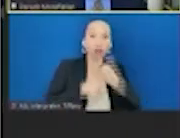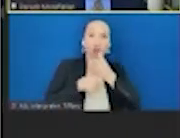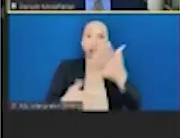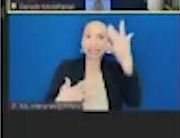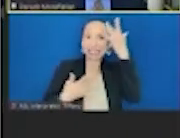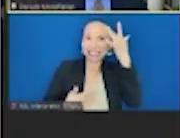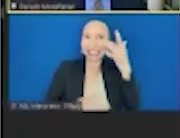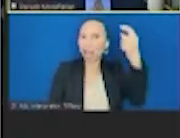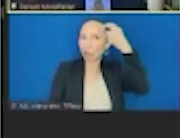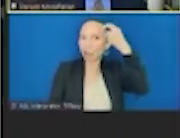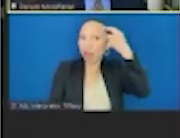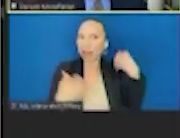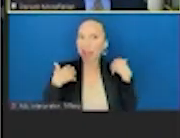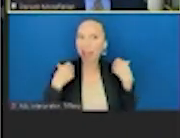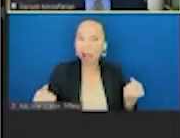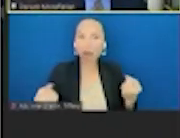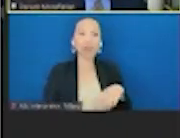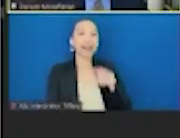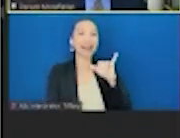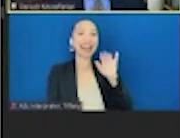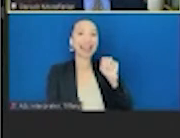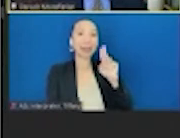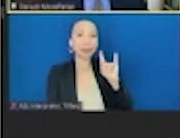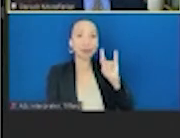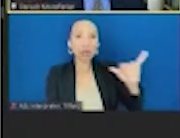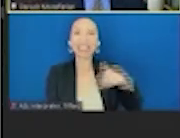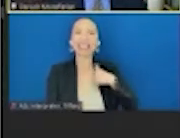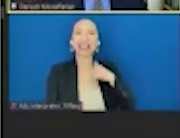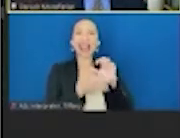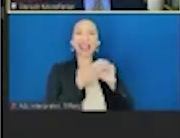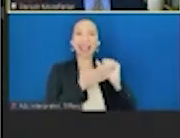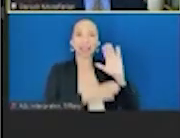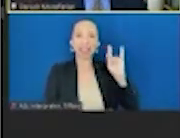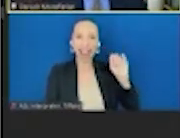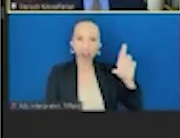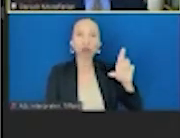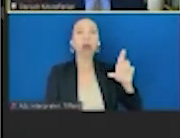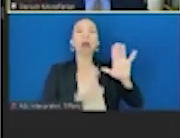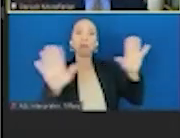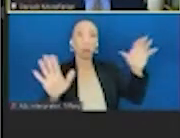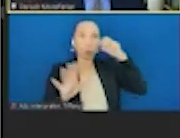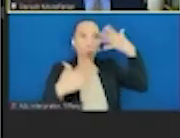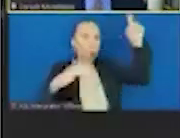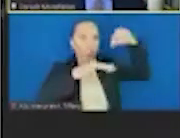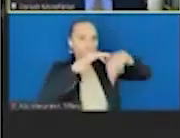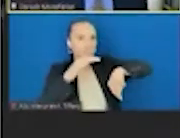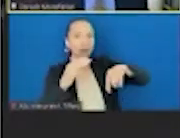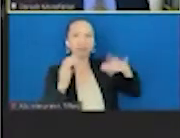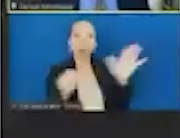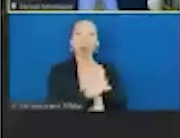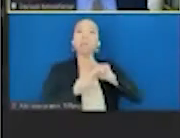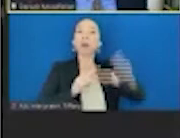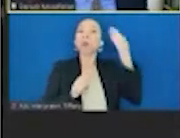COVID-19, allergies, cancer. There's so much more to learn, but we know enough to focus on these foods in our policy priorities.